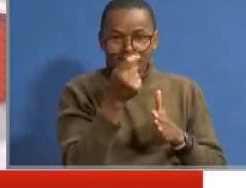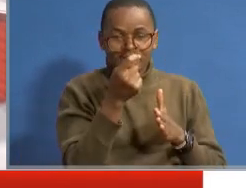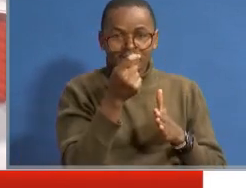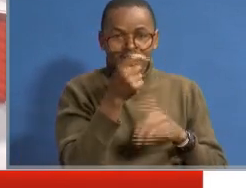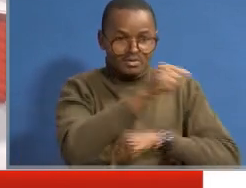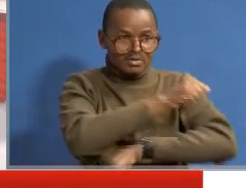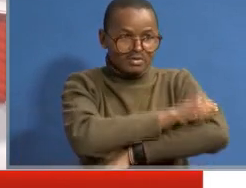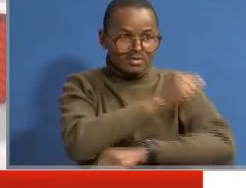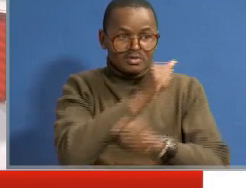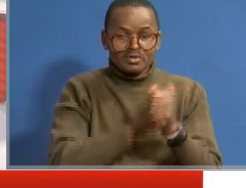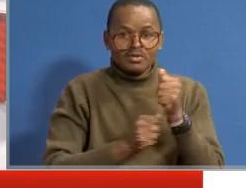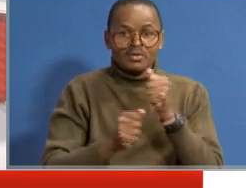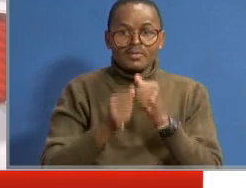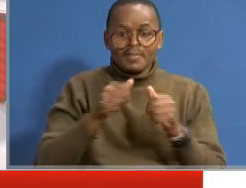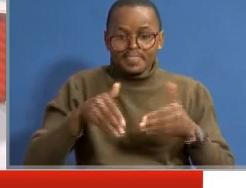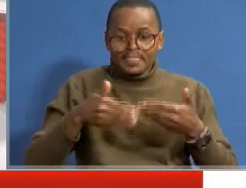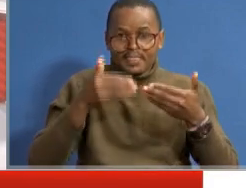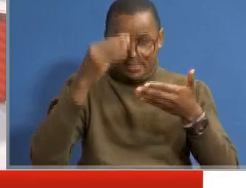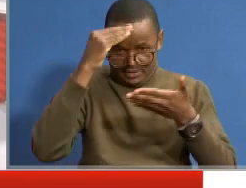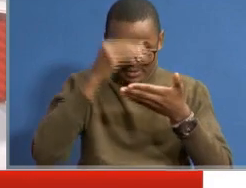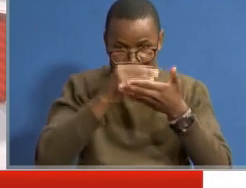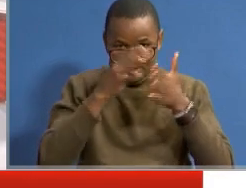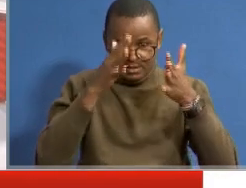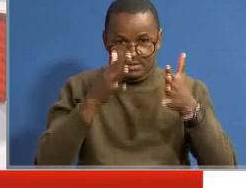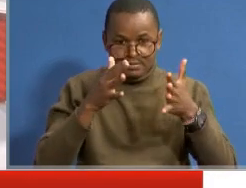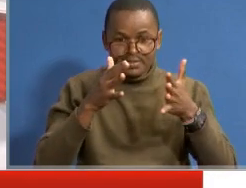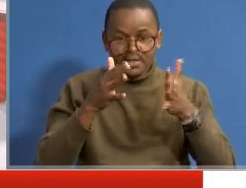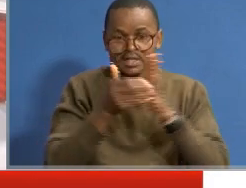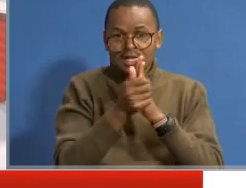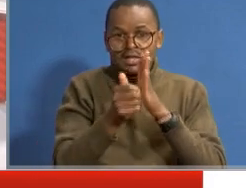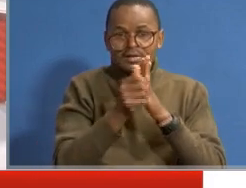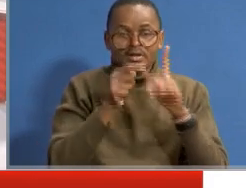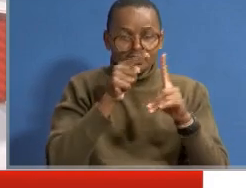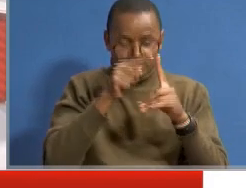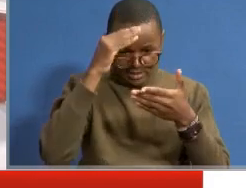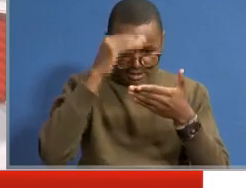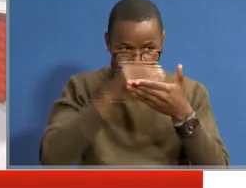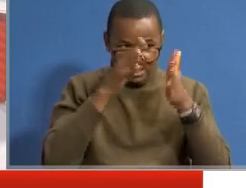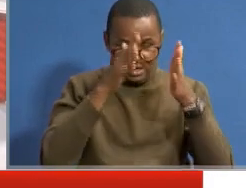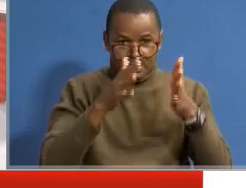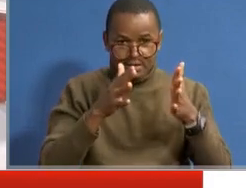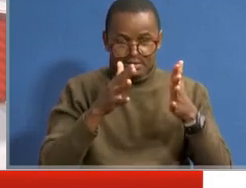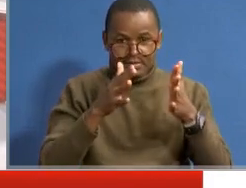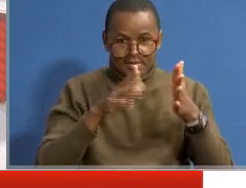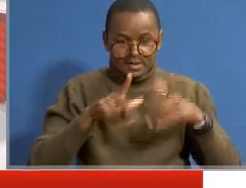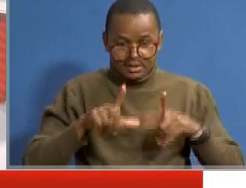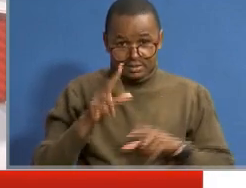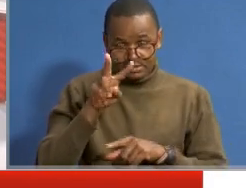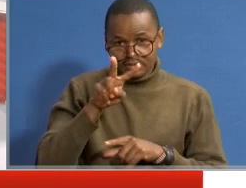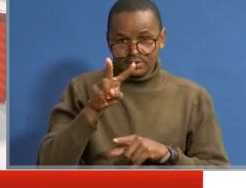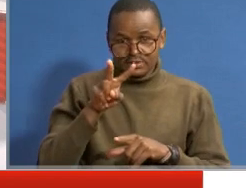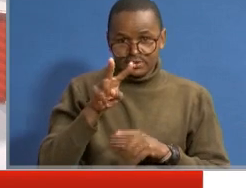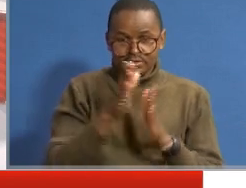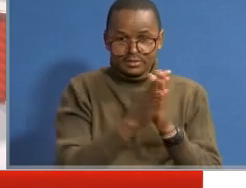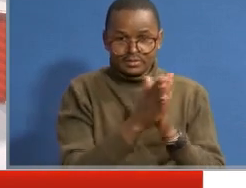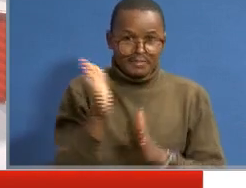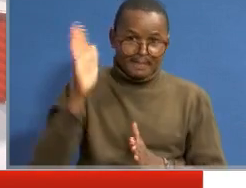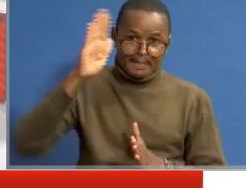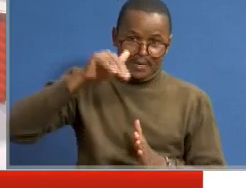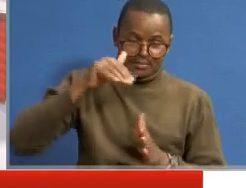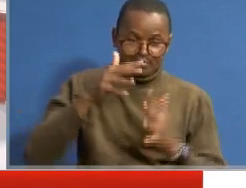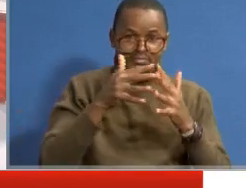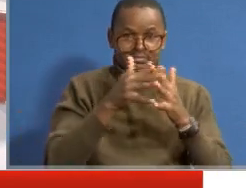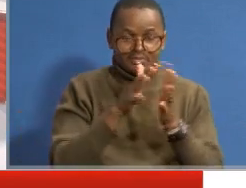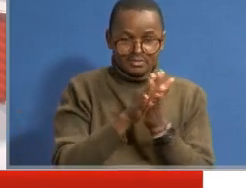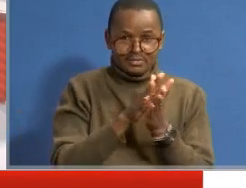schools which offer skills to learners with disabilities. beg your pardon. Let's take a look at this story. We are coming back to